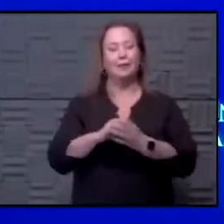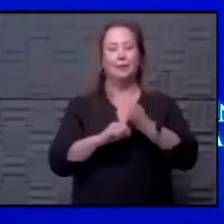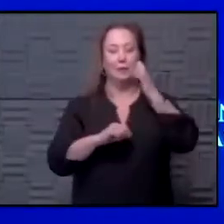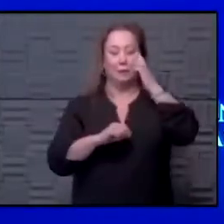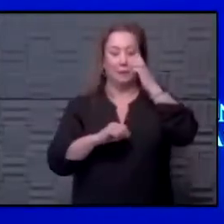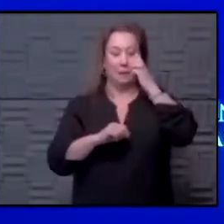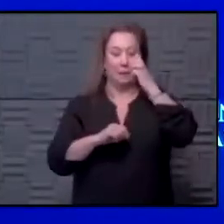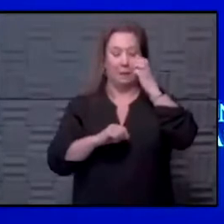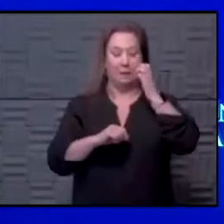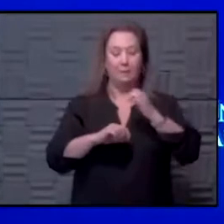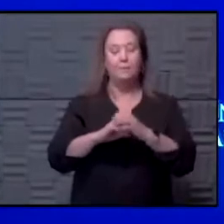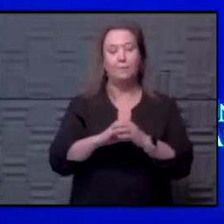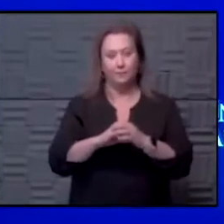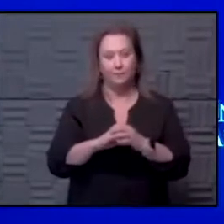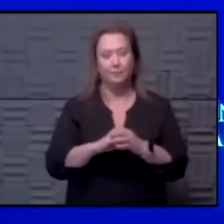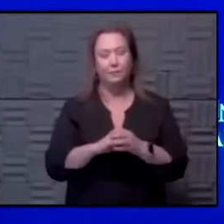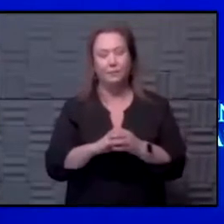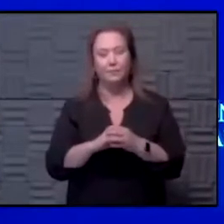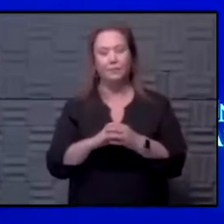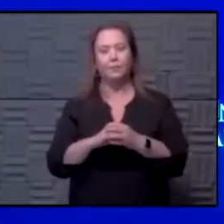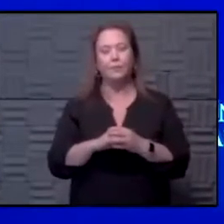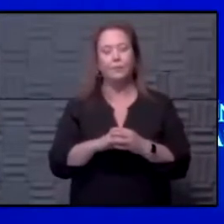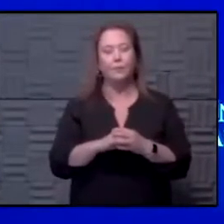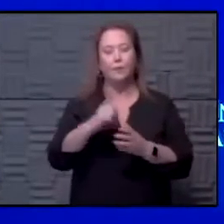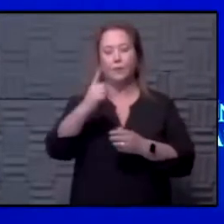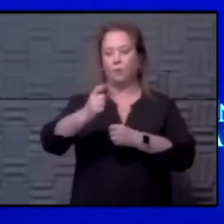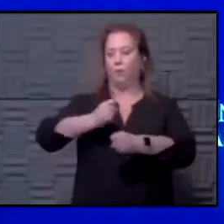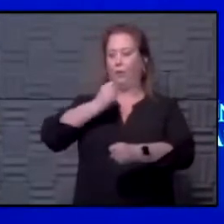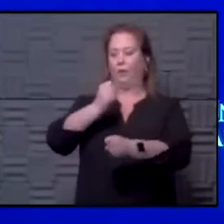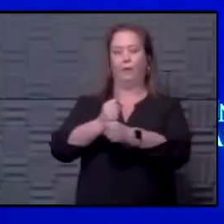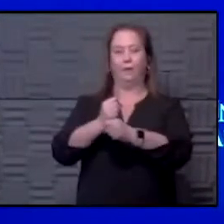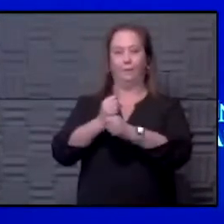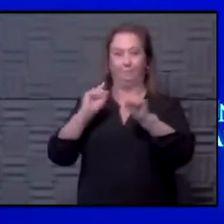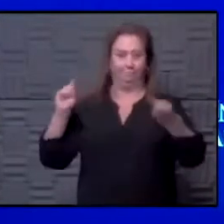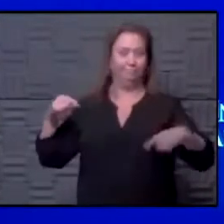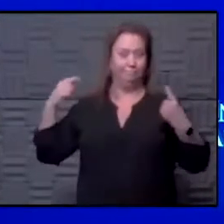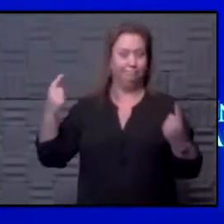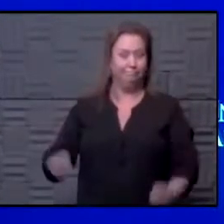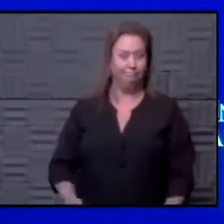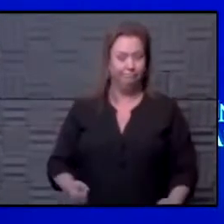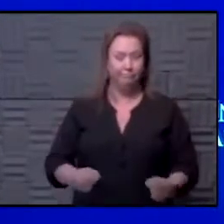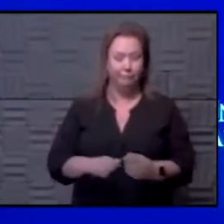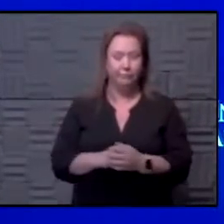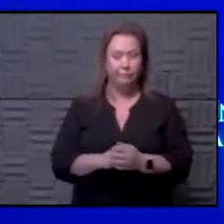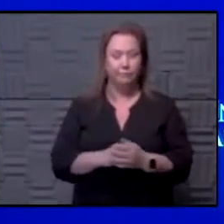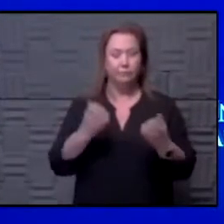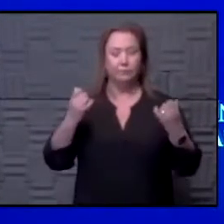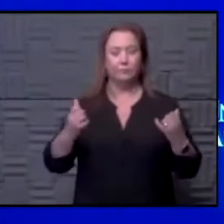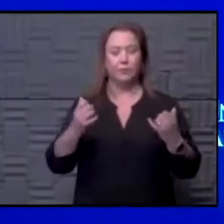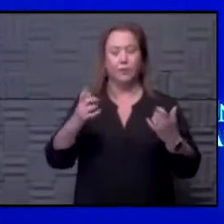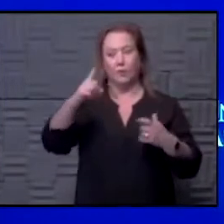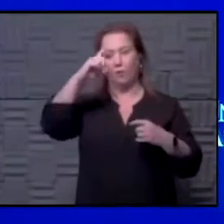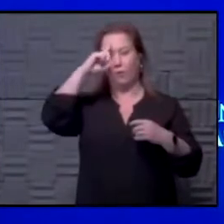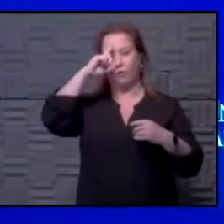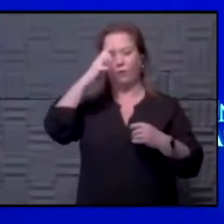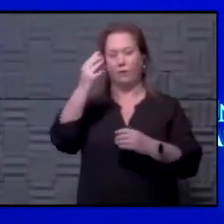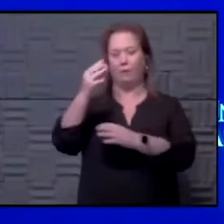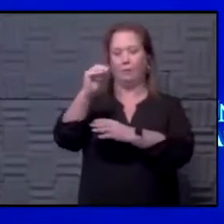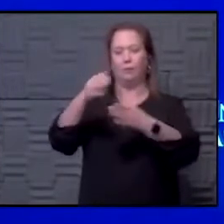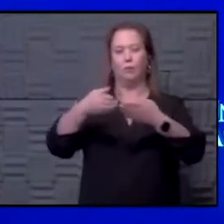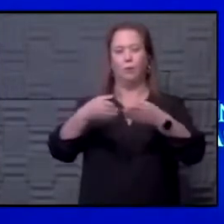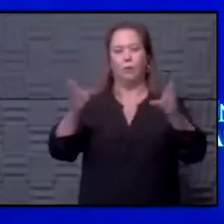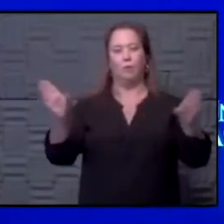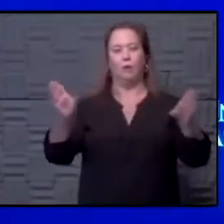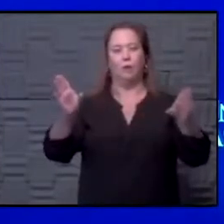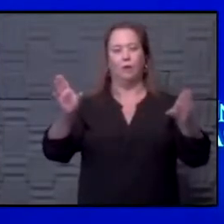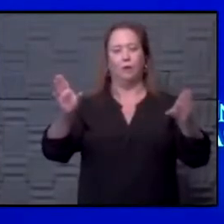problem. As we get into a year from where we started, what are your thoughts on Missouri opening up